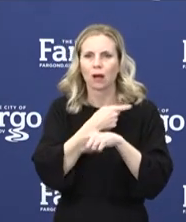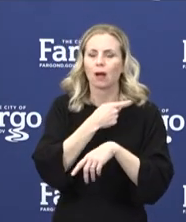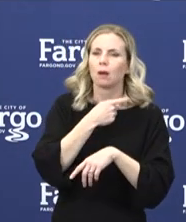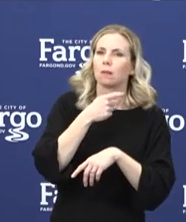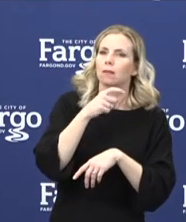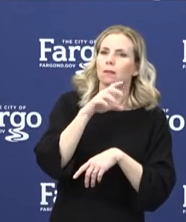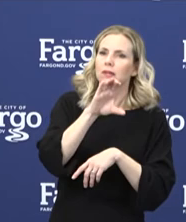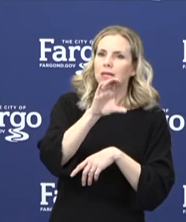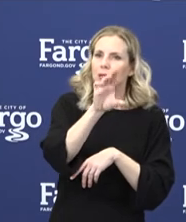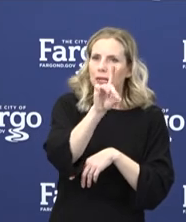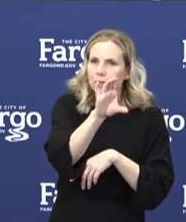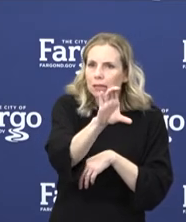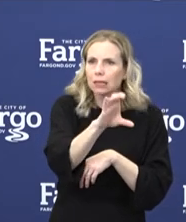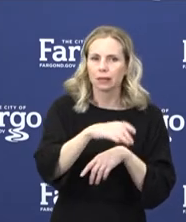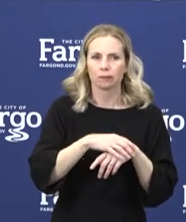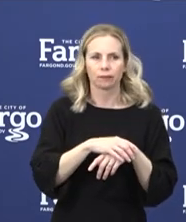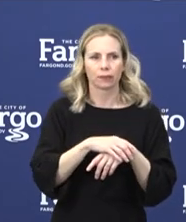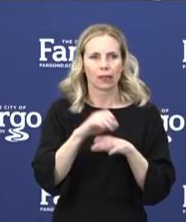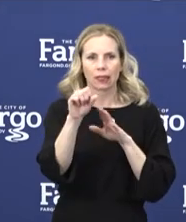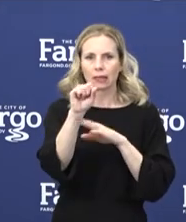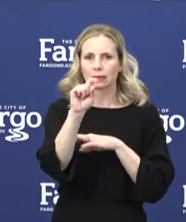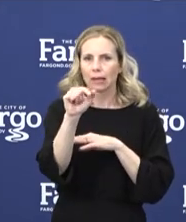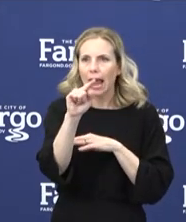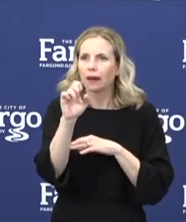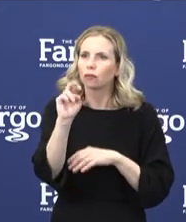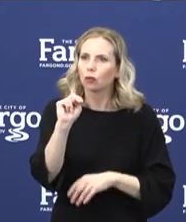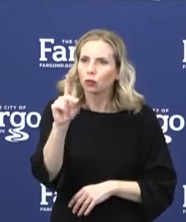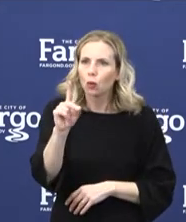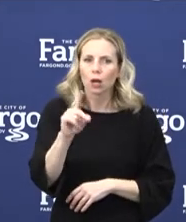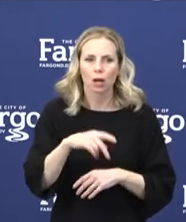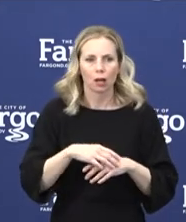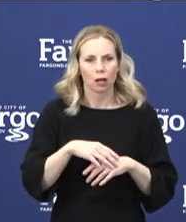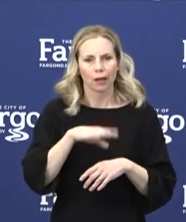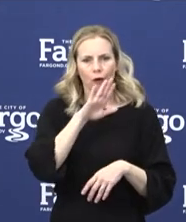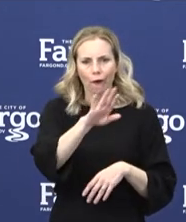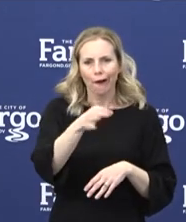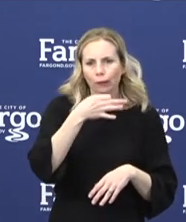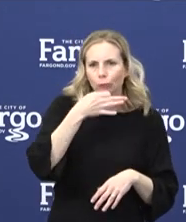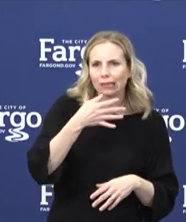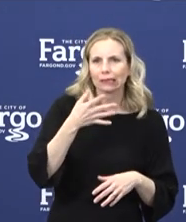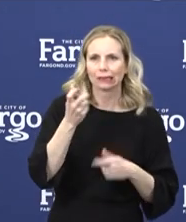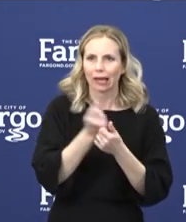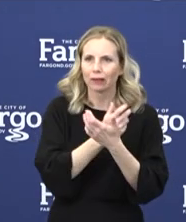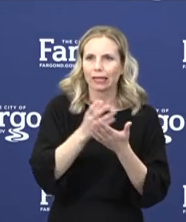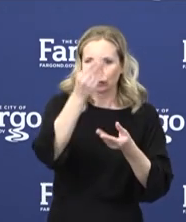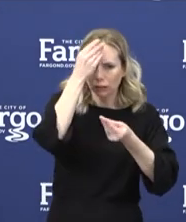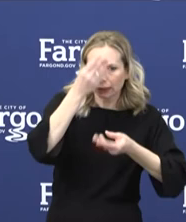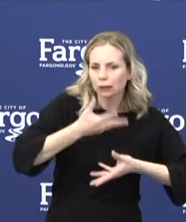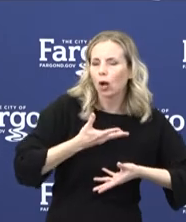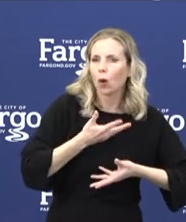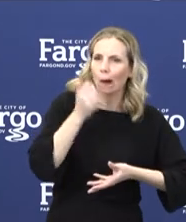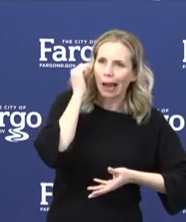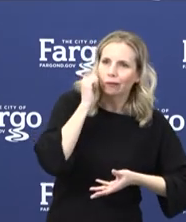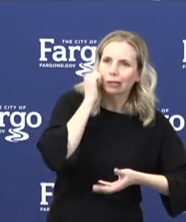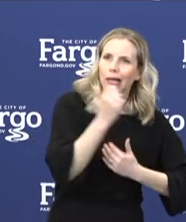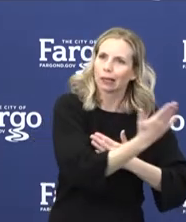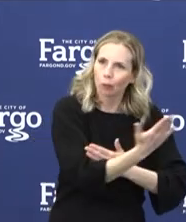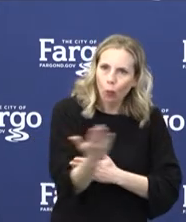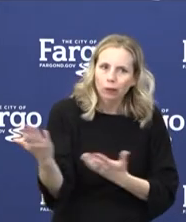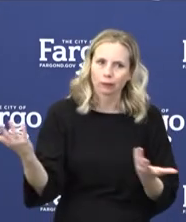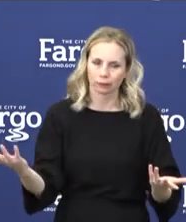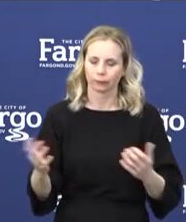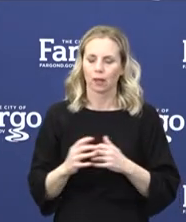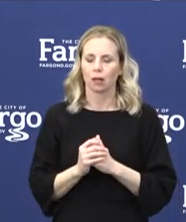state of North Dakota, as well as her expertise and that of the healthcare professionals. So I want to